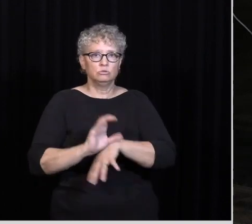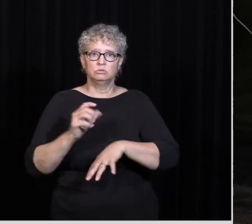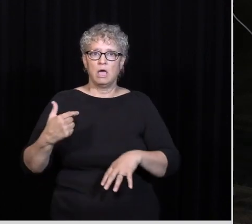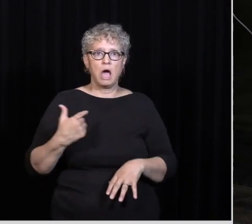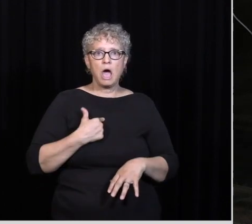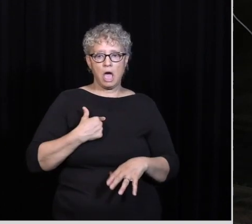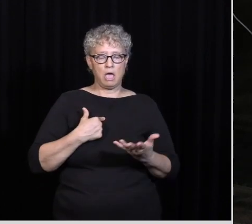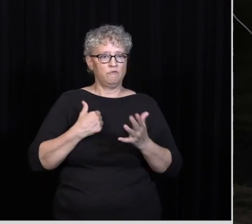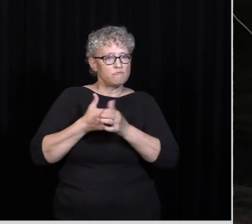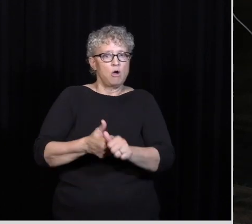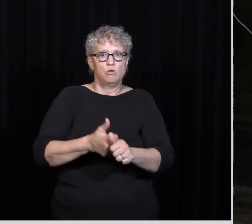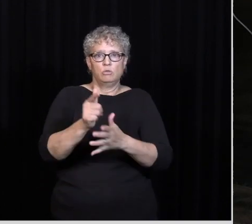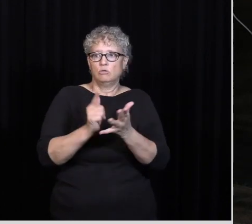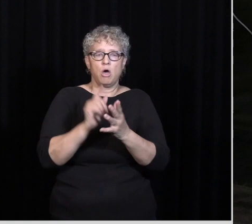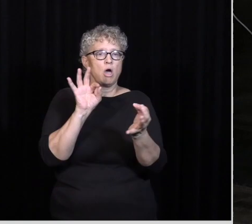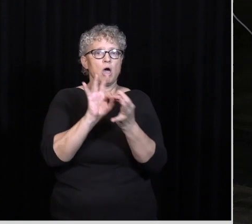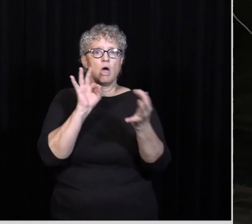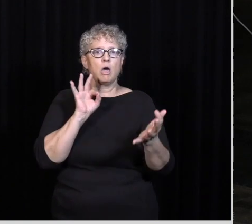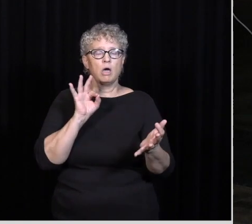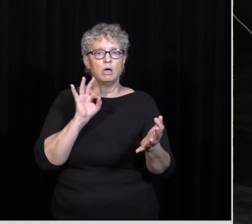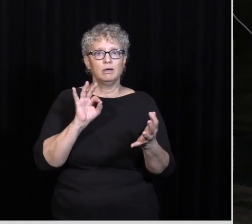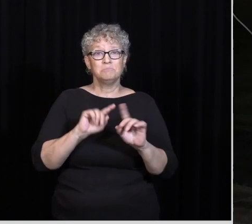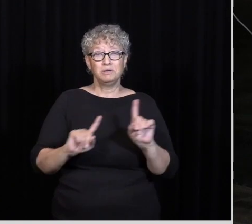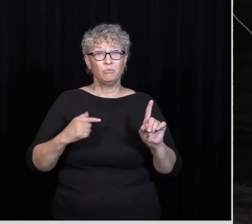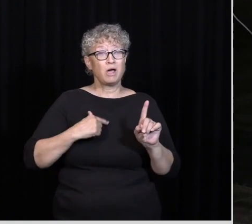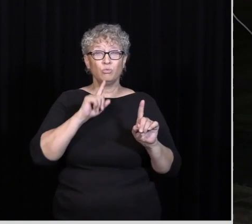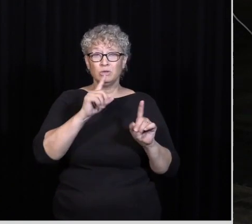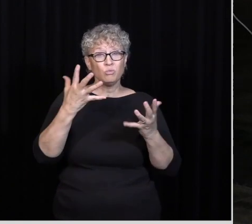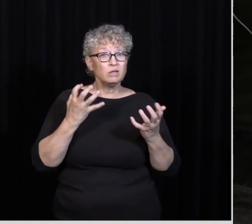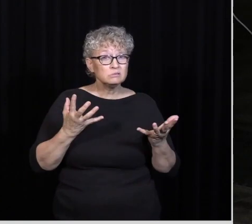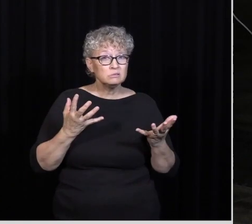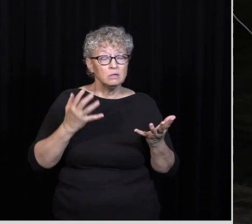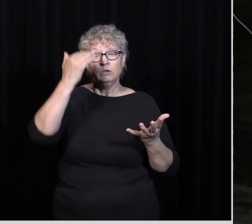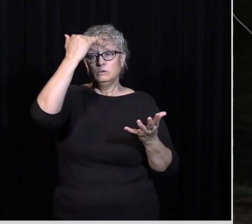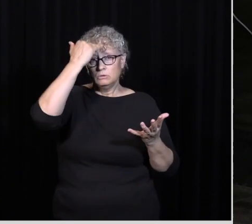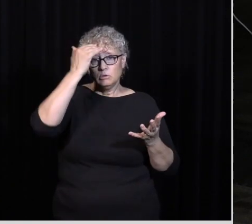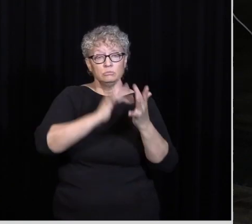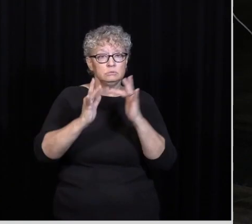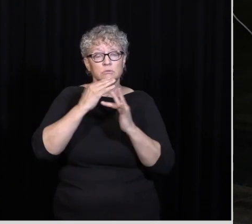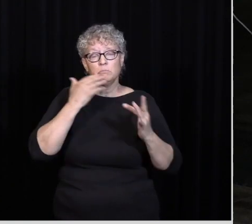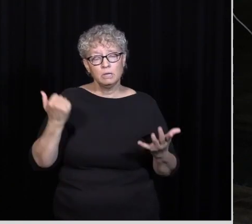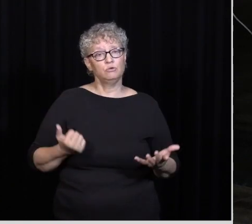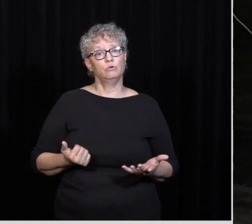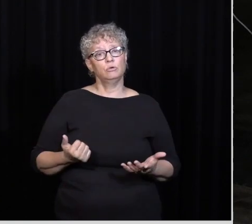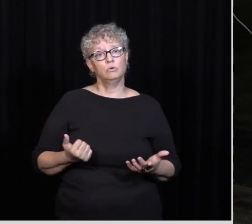Am Blameless But What I Really Want Is To Know Jesus Better I